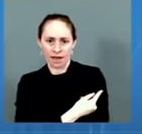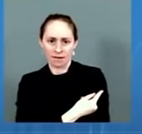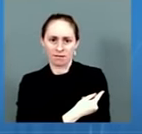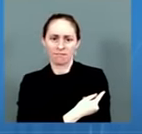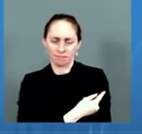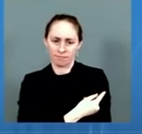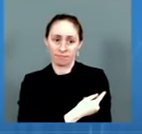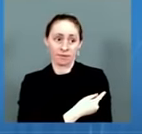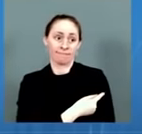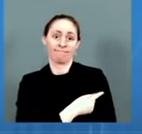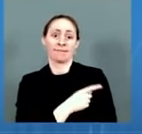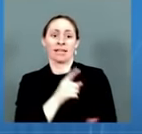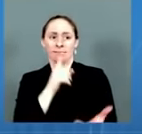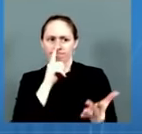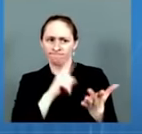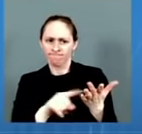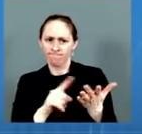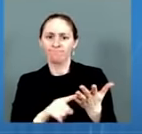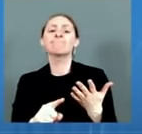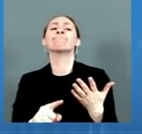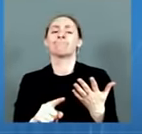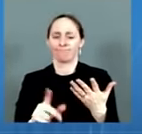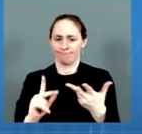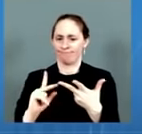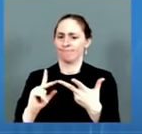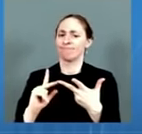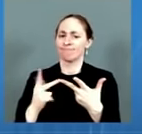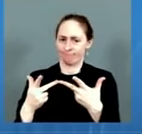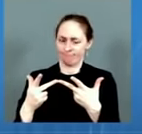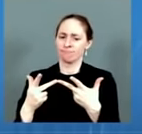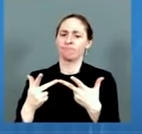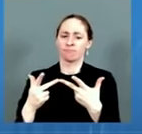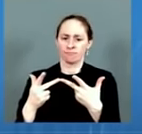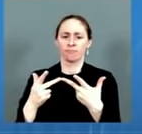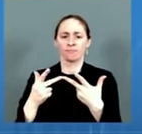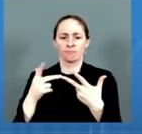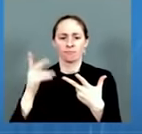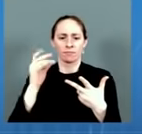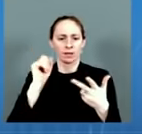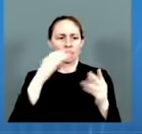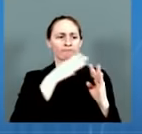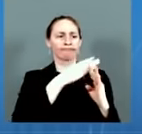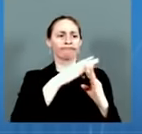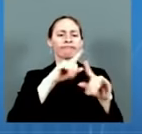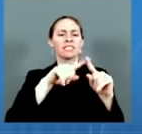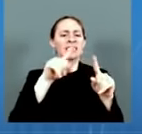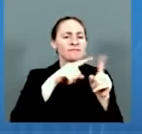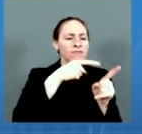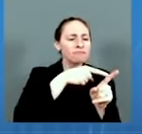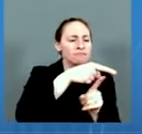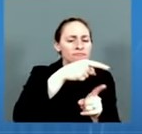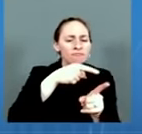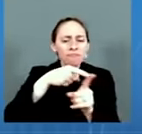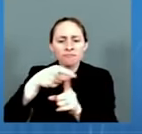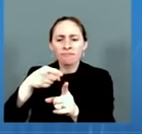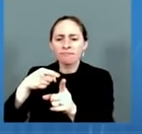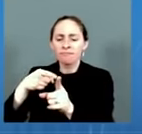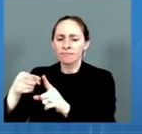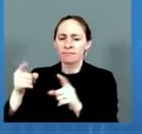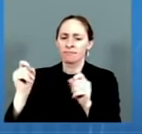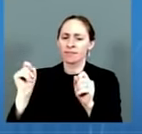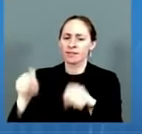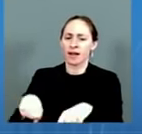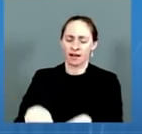but also with regard to Omicron. But also our masking guidance has actually not changed in areas of substantial or high transmission.